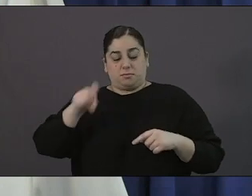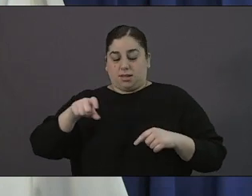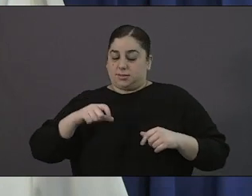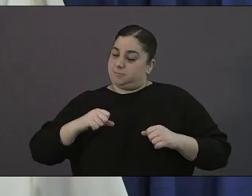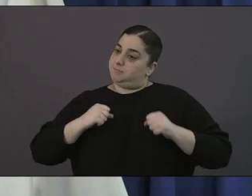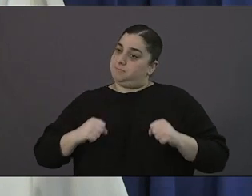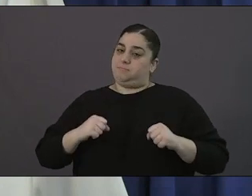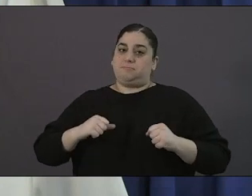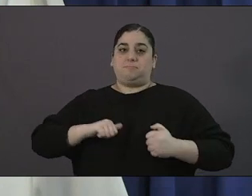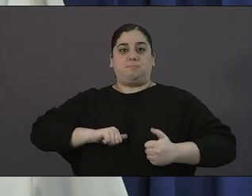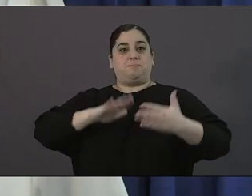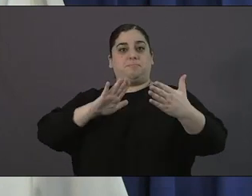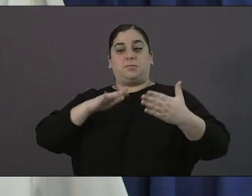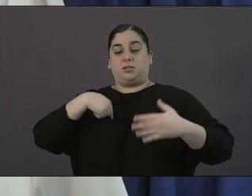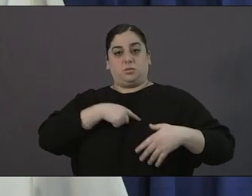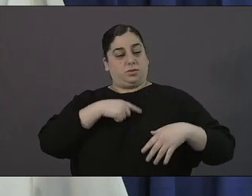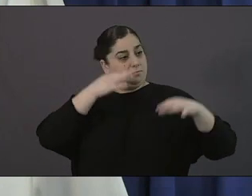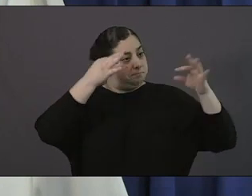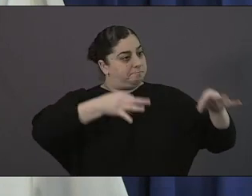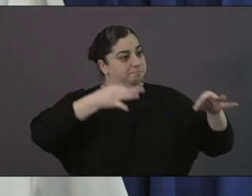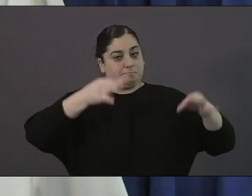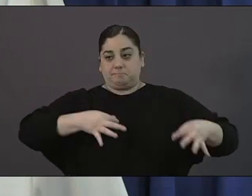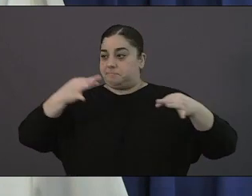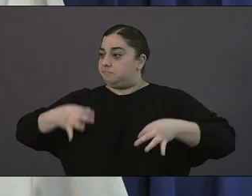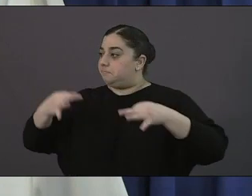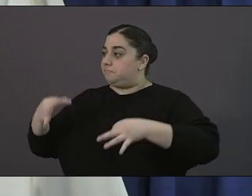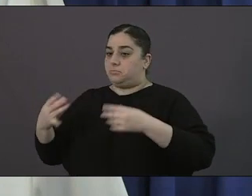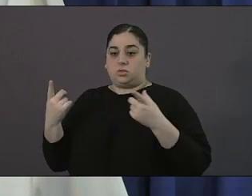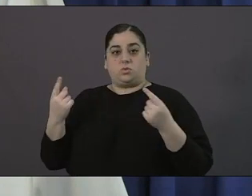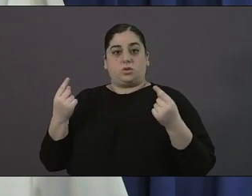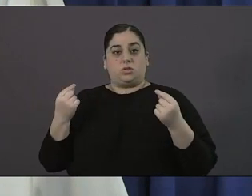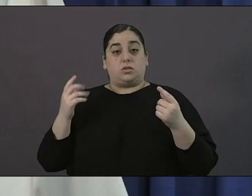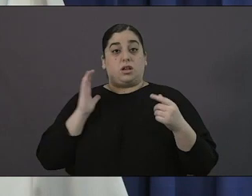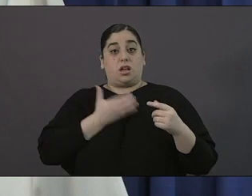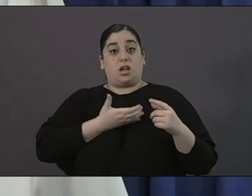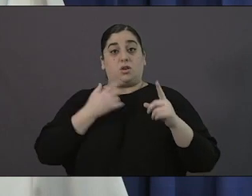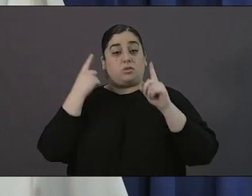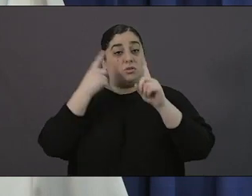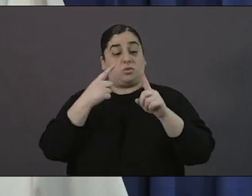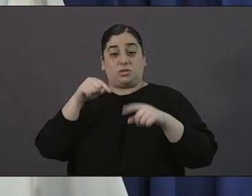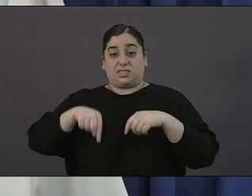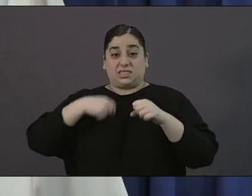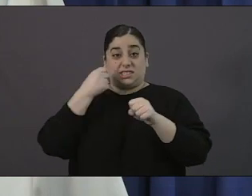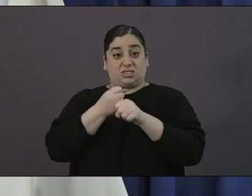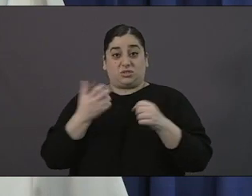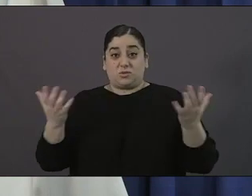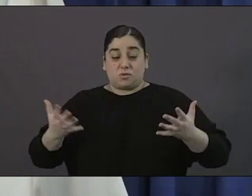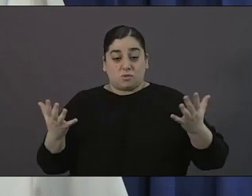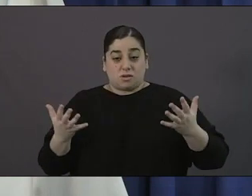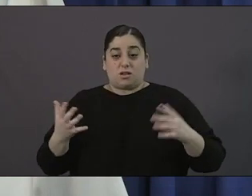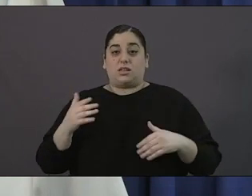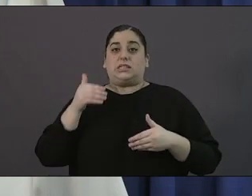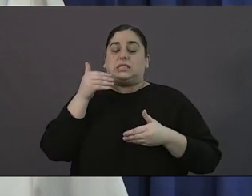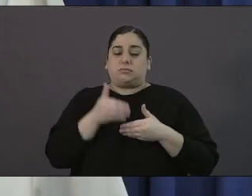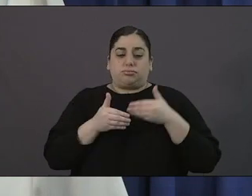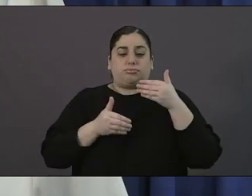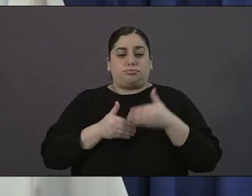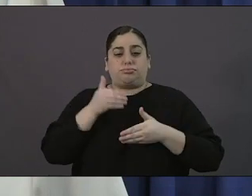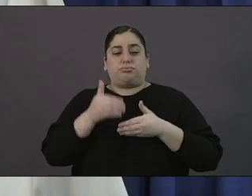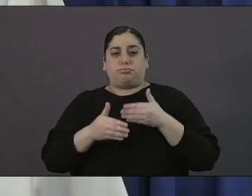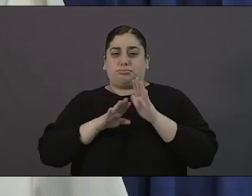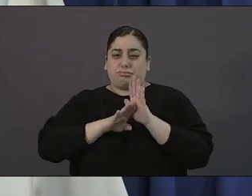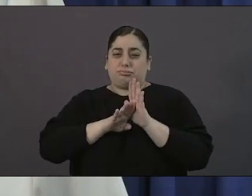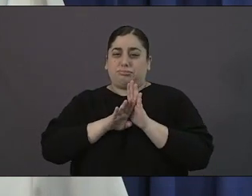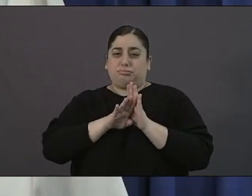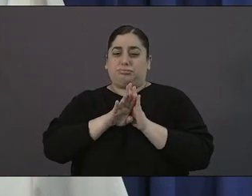my goal for particularly the rest of this year is to set us up for future success making some of the tough